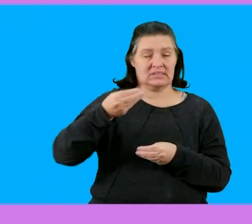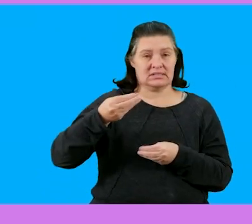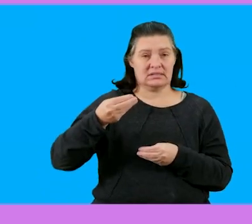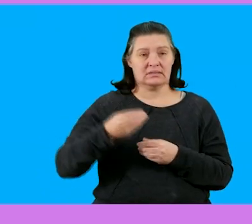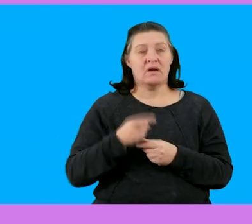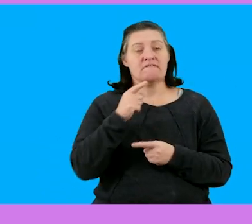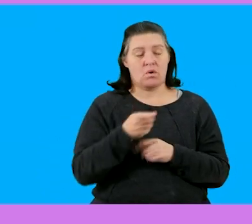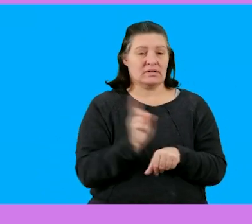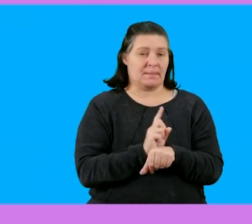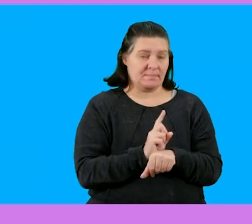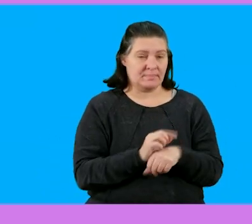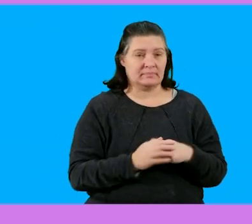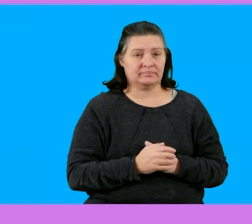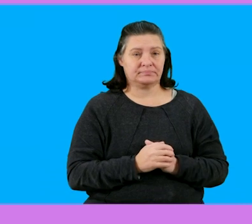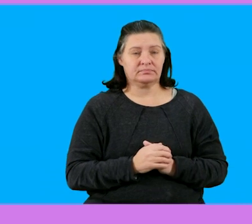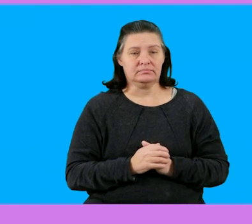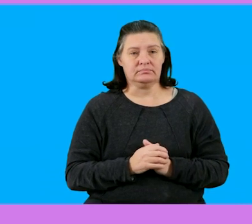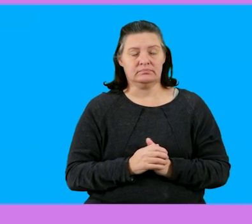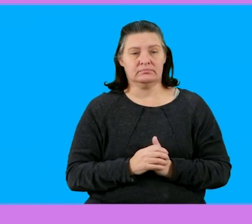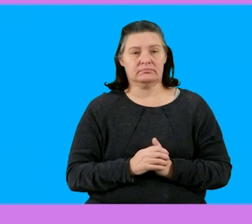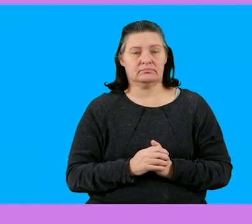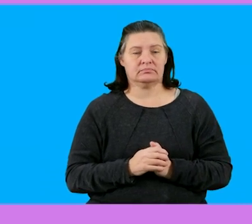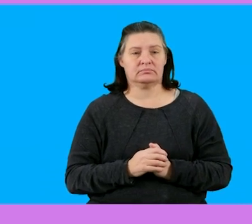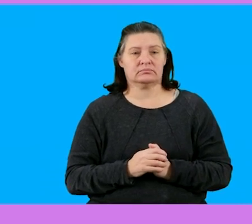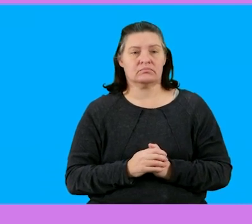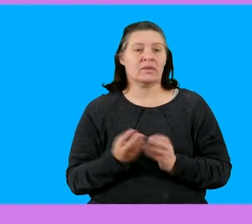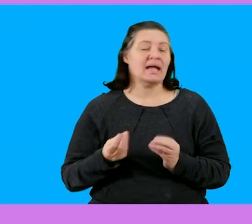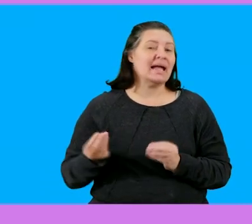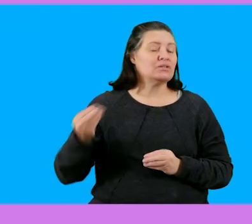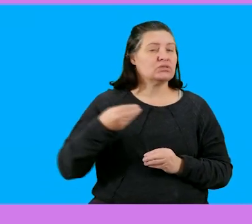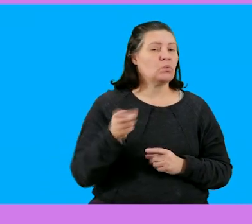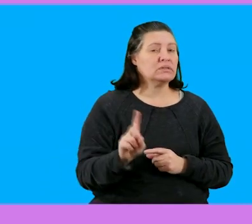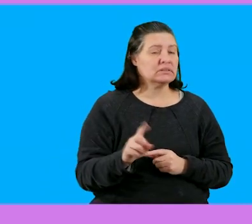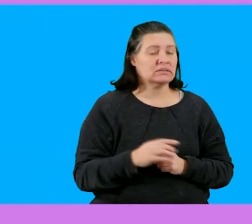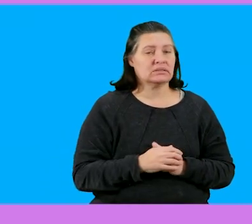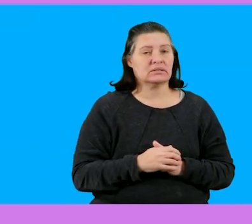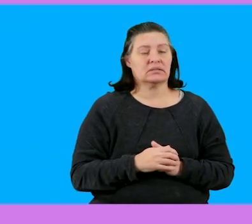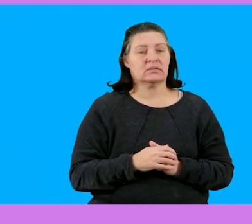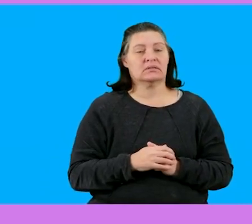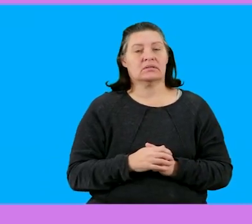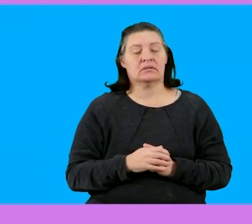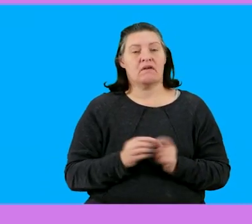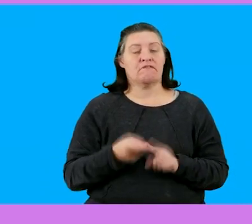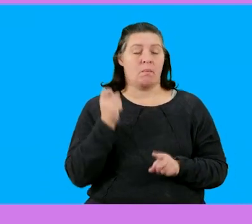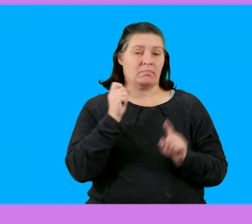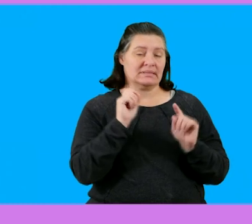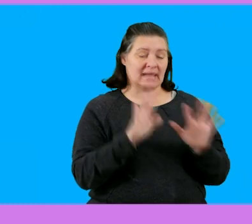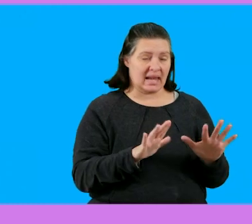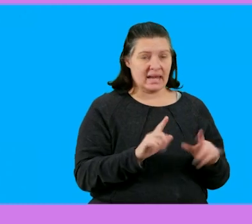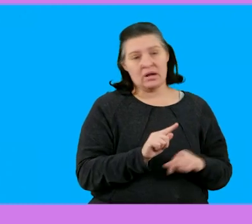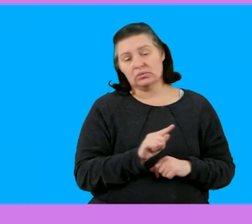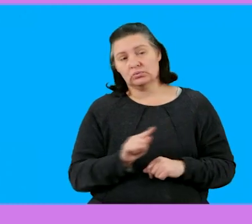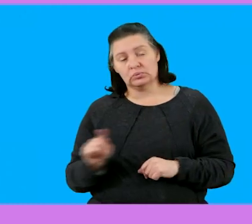interest for this time frame right what will the interest be from the